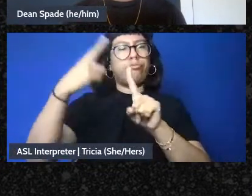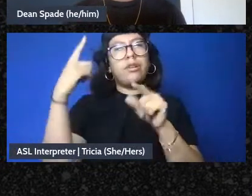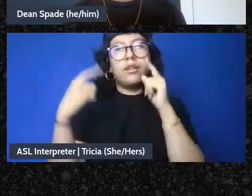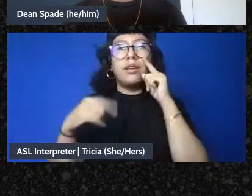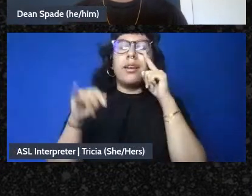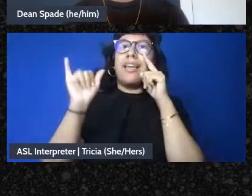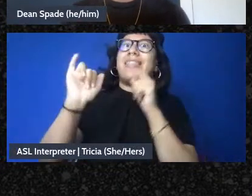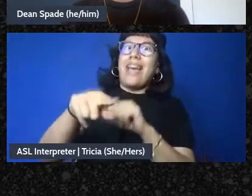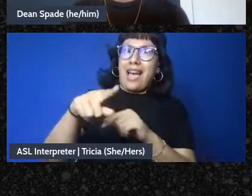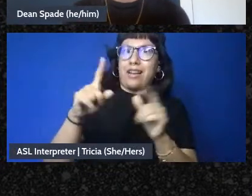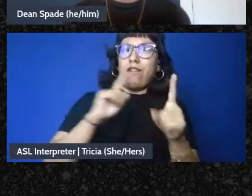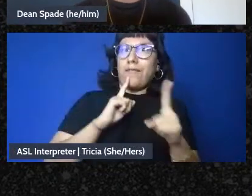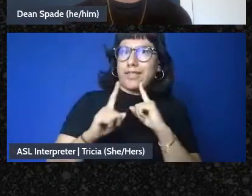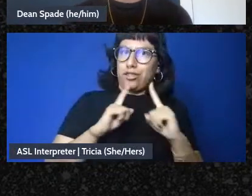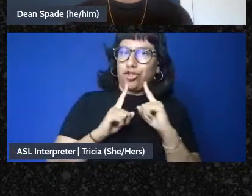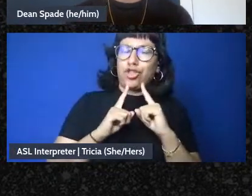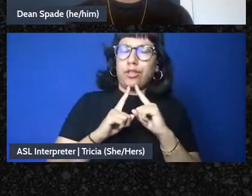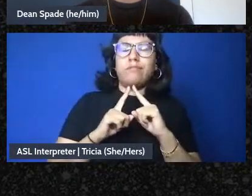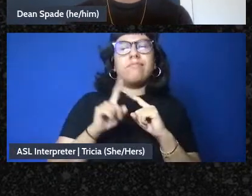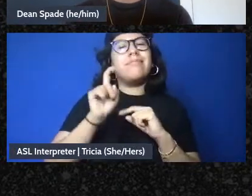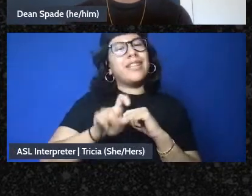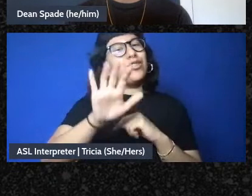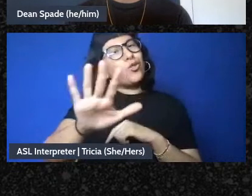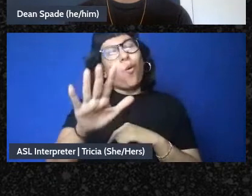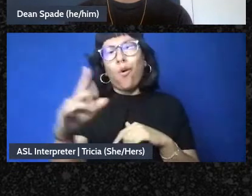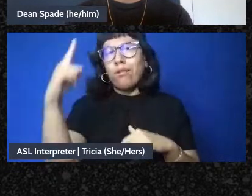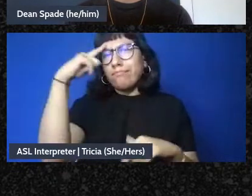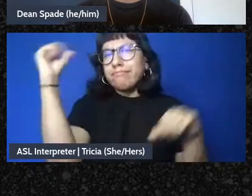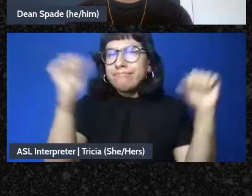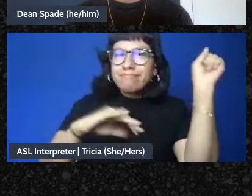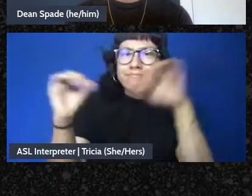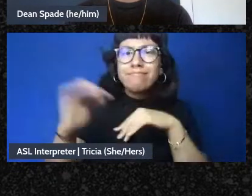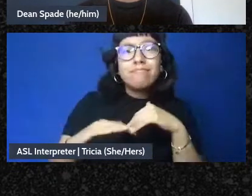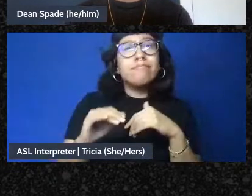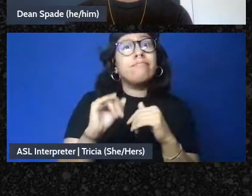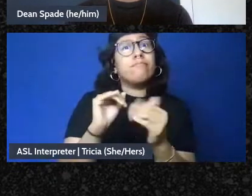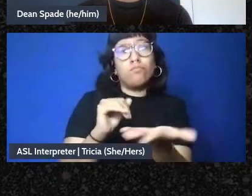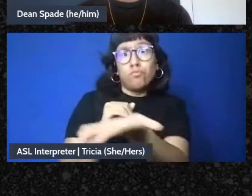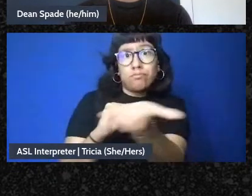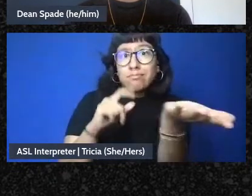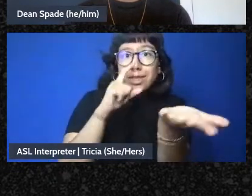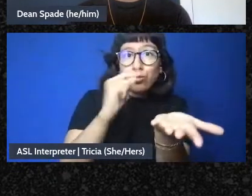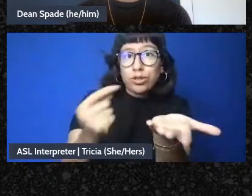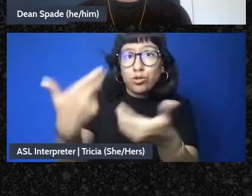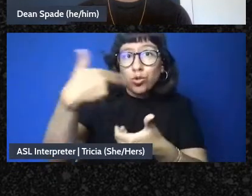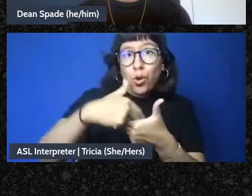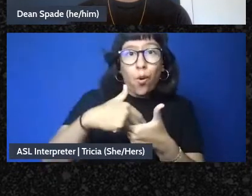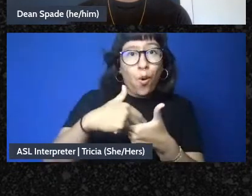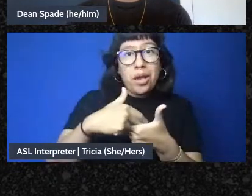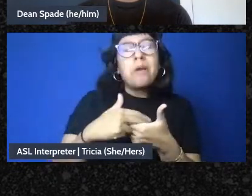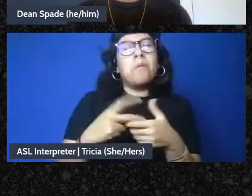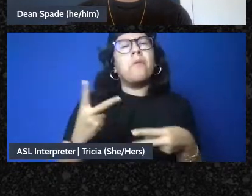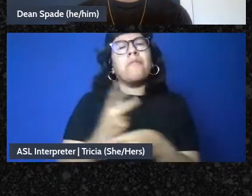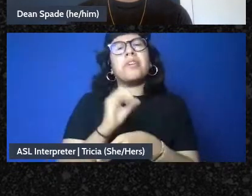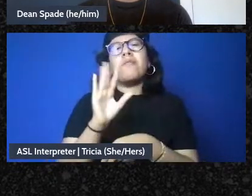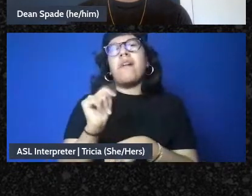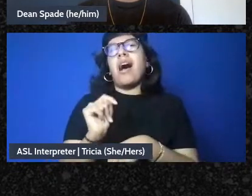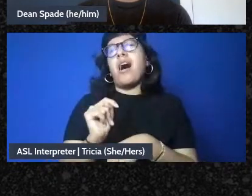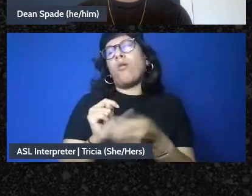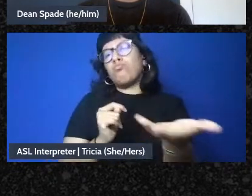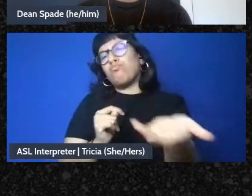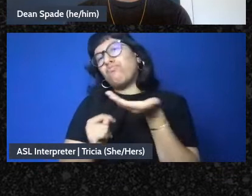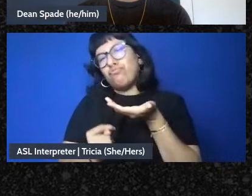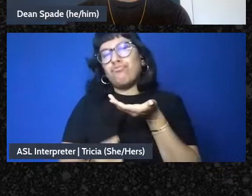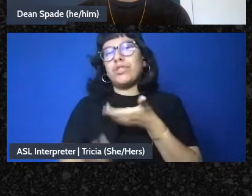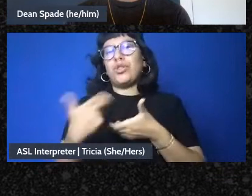needs your voices in it and if anybody was interested you know we'd figure out a way to have